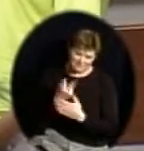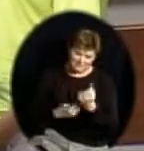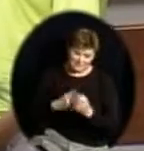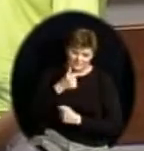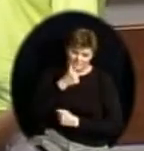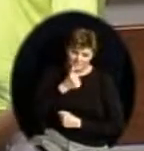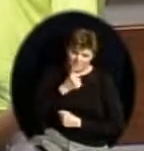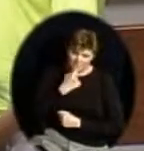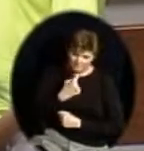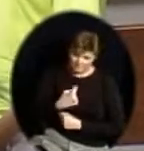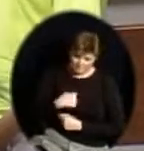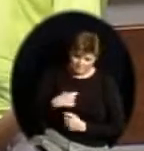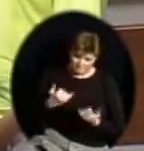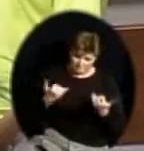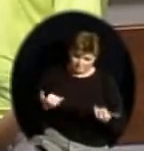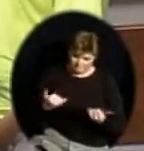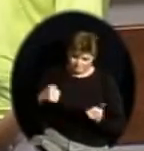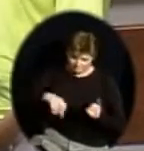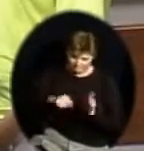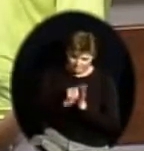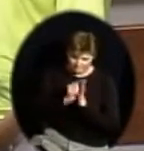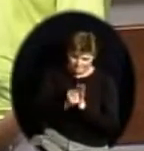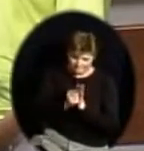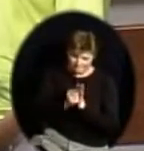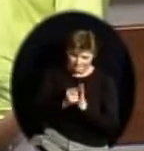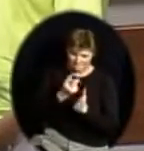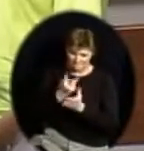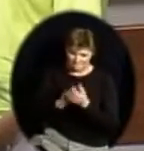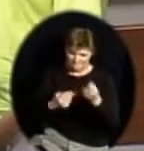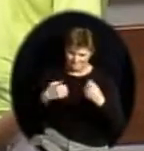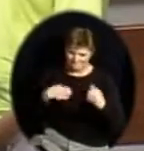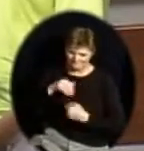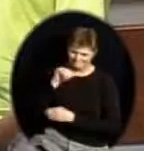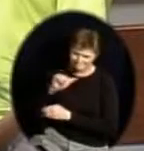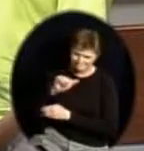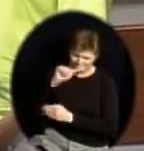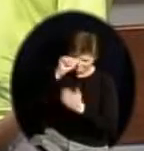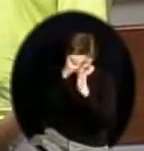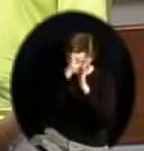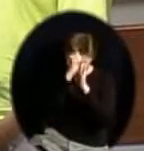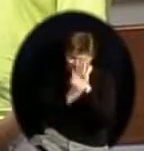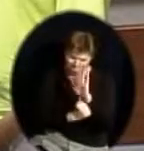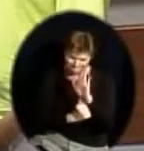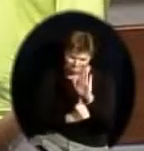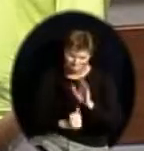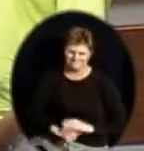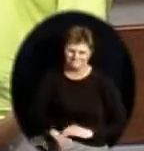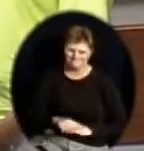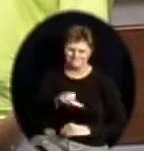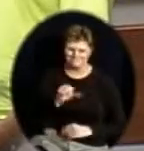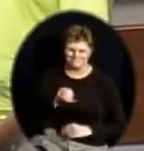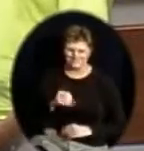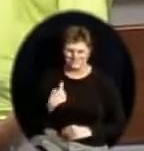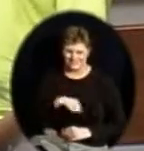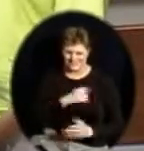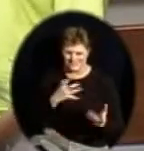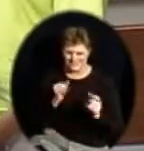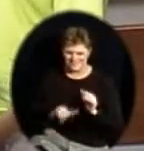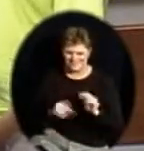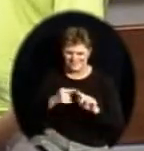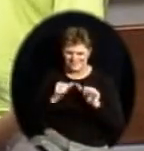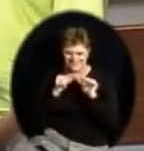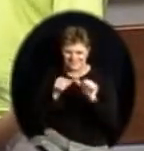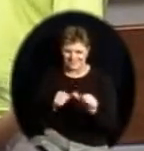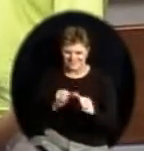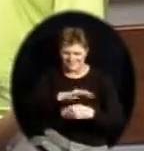that right now, as of this moment, they're straight-A students. So we're going to keep that up for the remainder